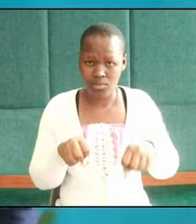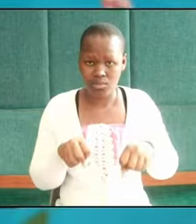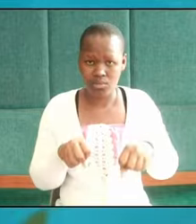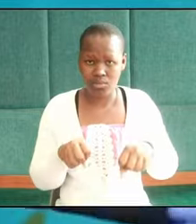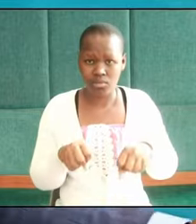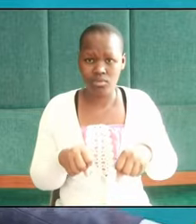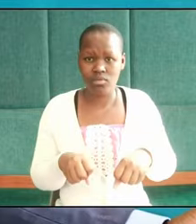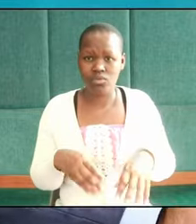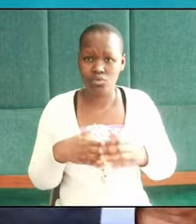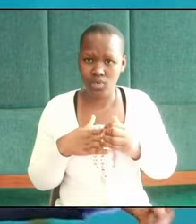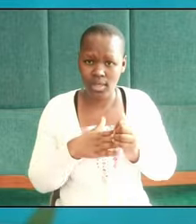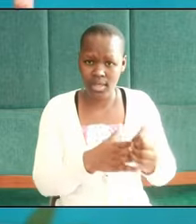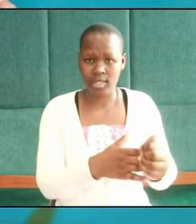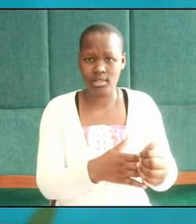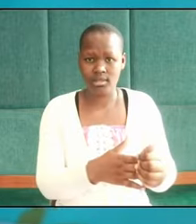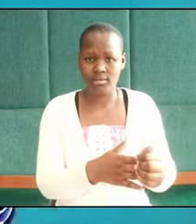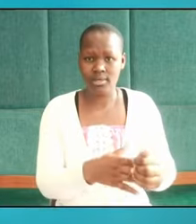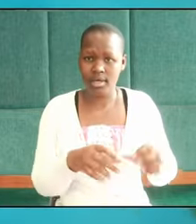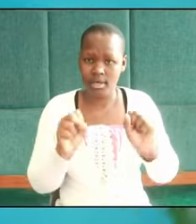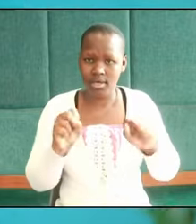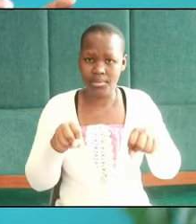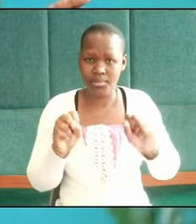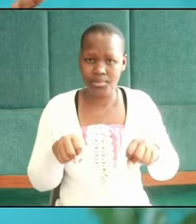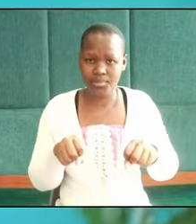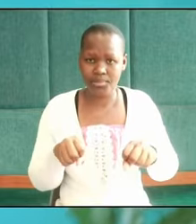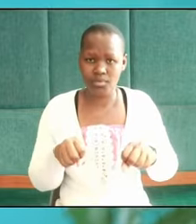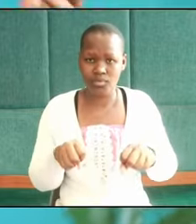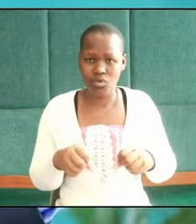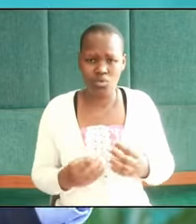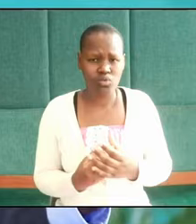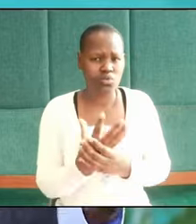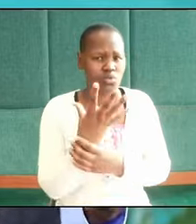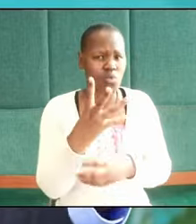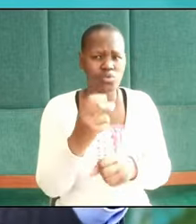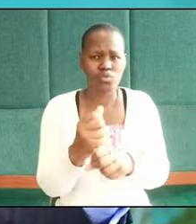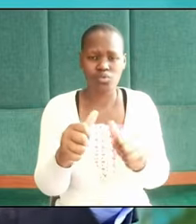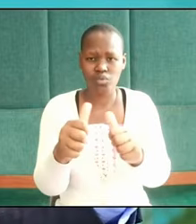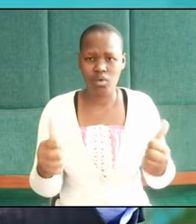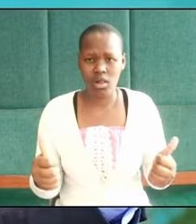dominate, is to be able to flourish, to do well.